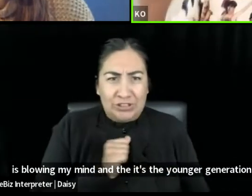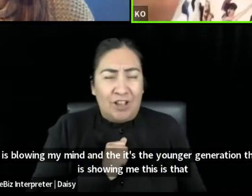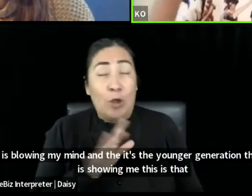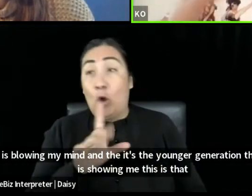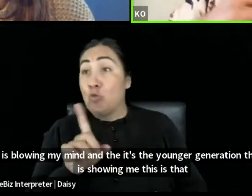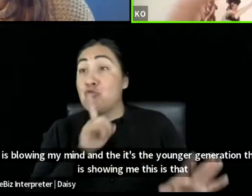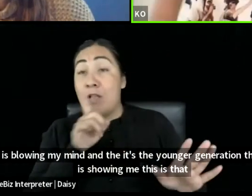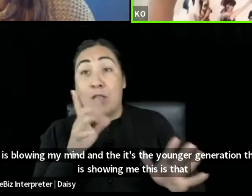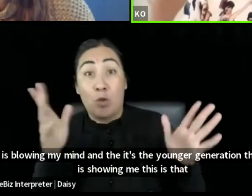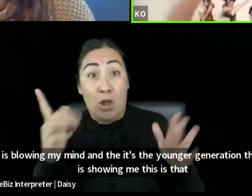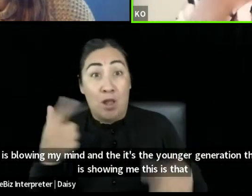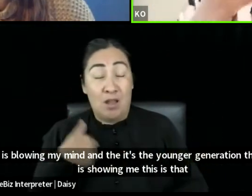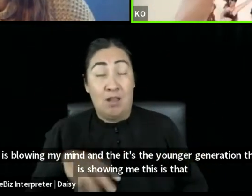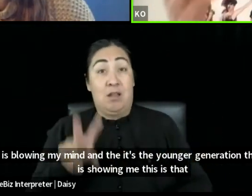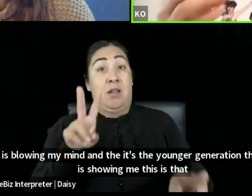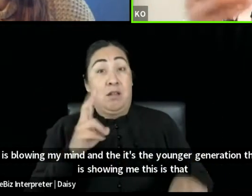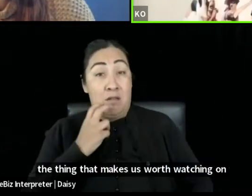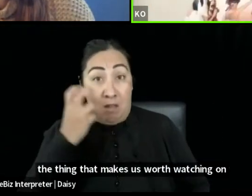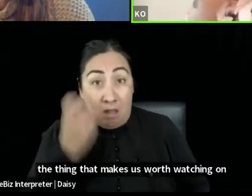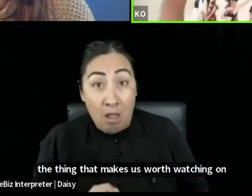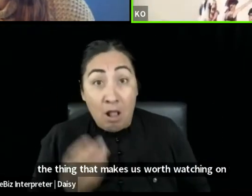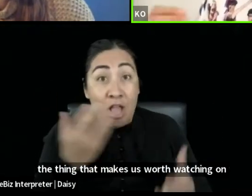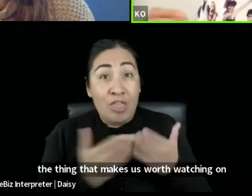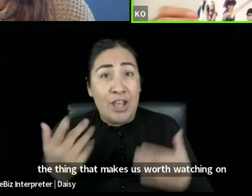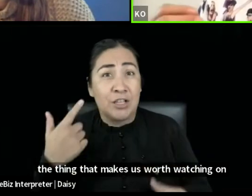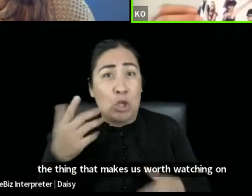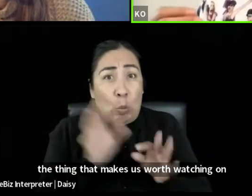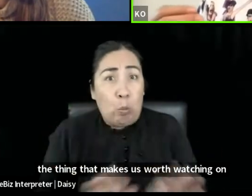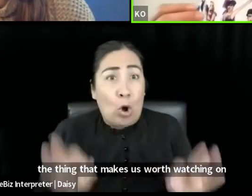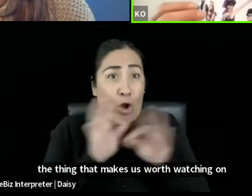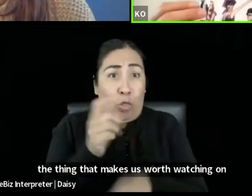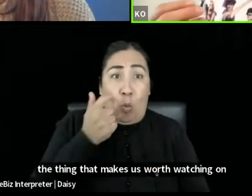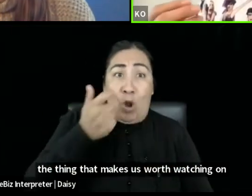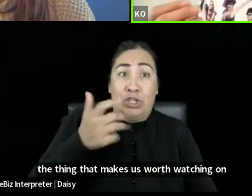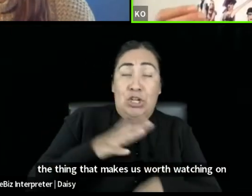thing that makes us worth watching on stage is not the skillset.